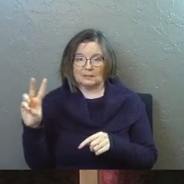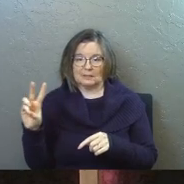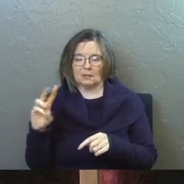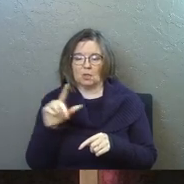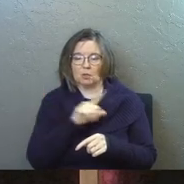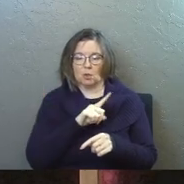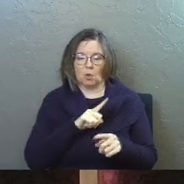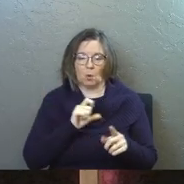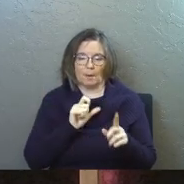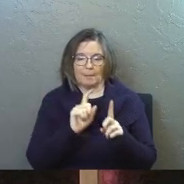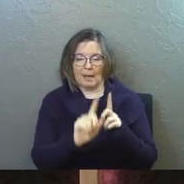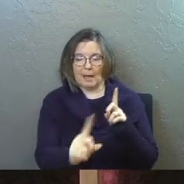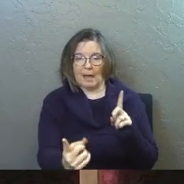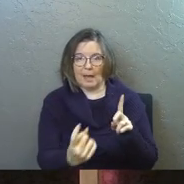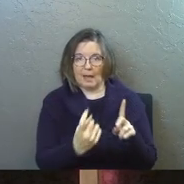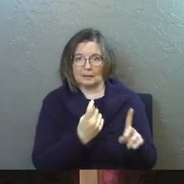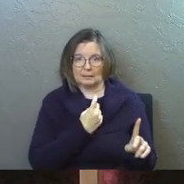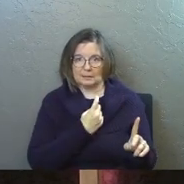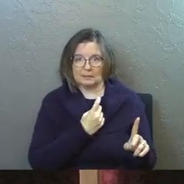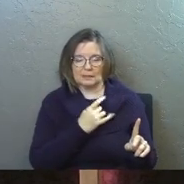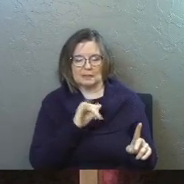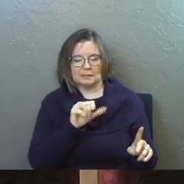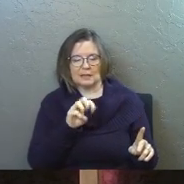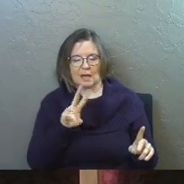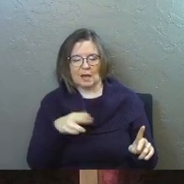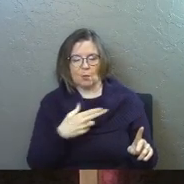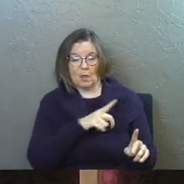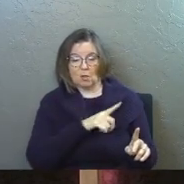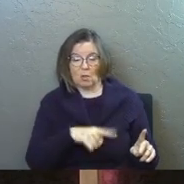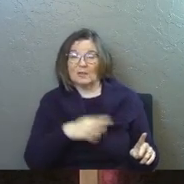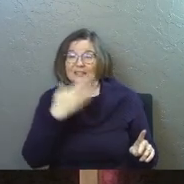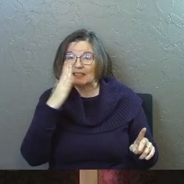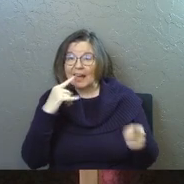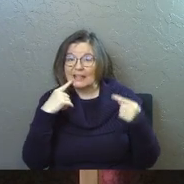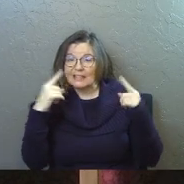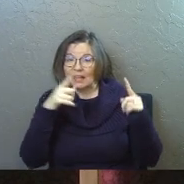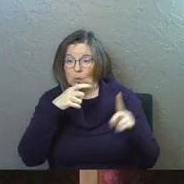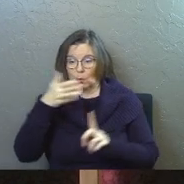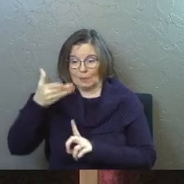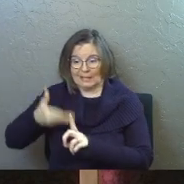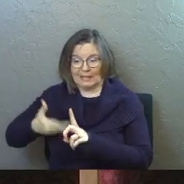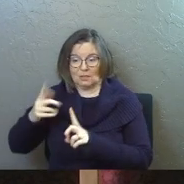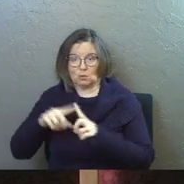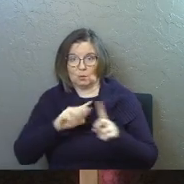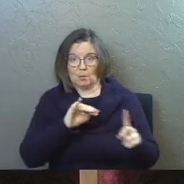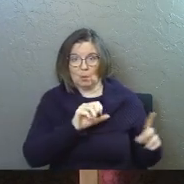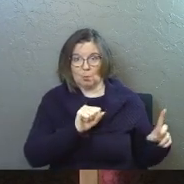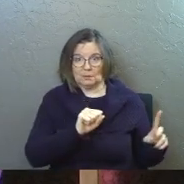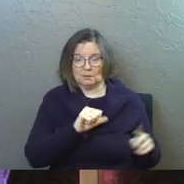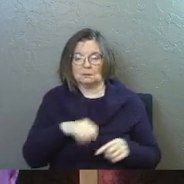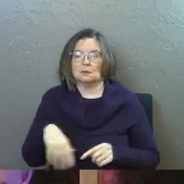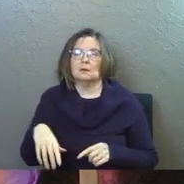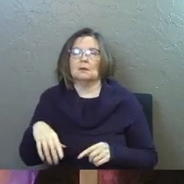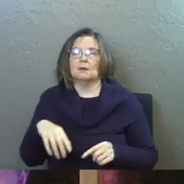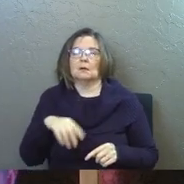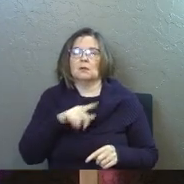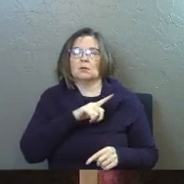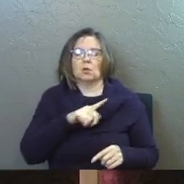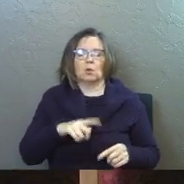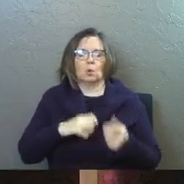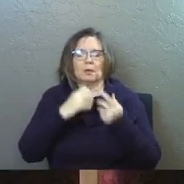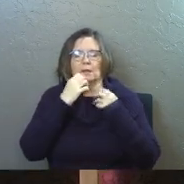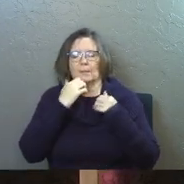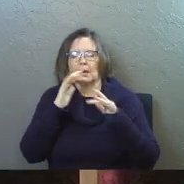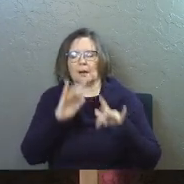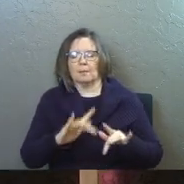The Lord passed in front of Moses calling out Yahweh, the Lord. This is God declaring who he is to Moses. Yahweh, the Lord, the Lord of